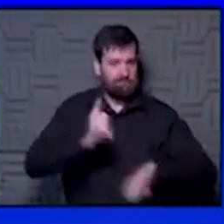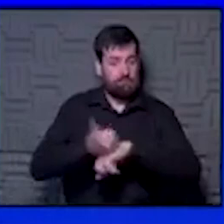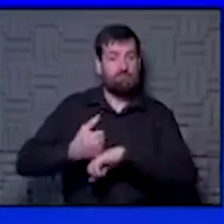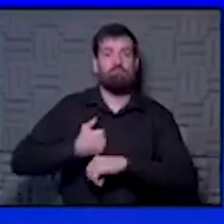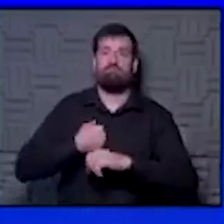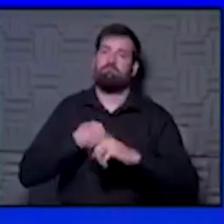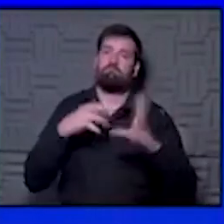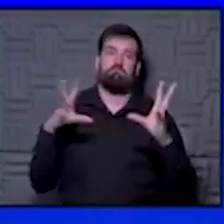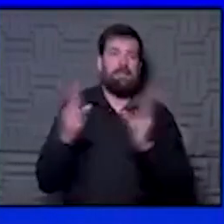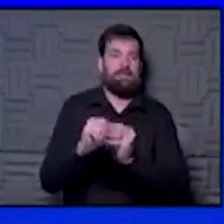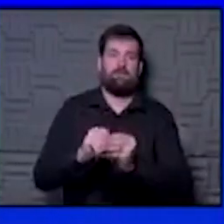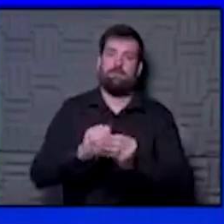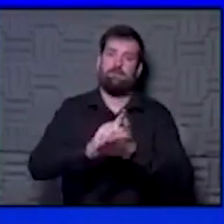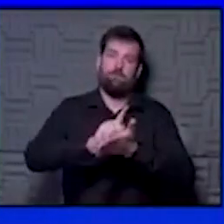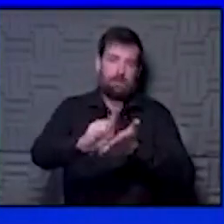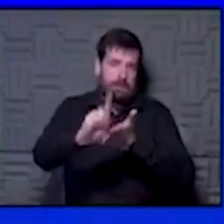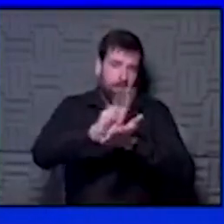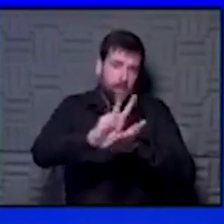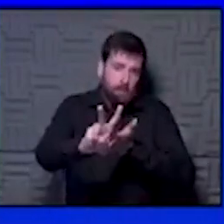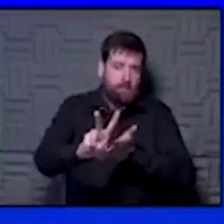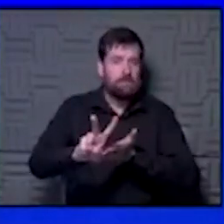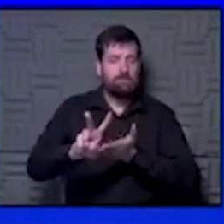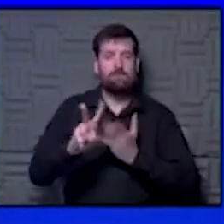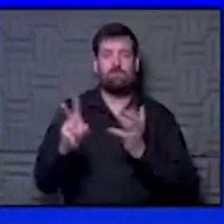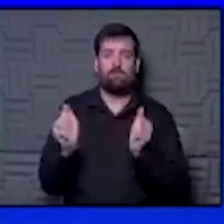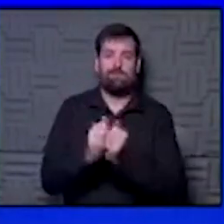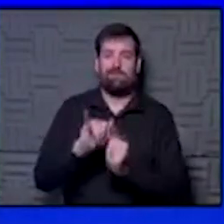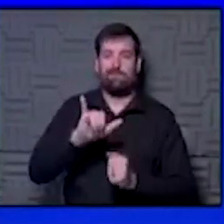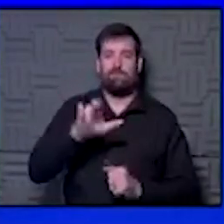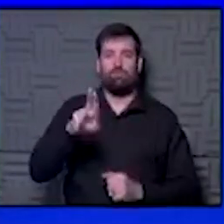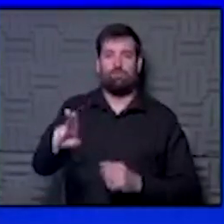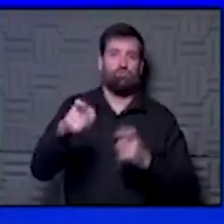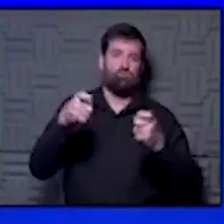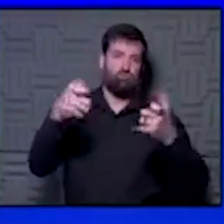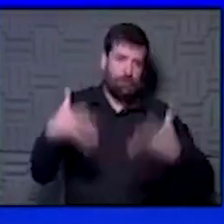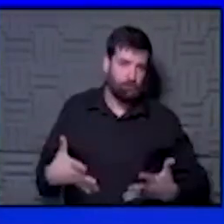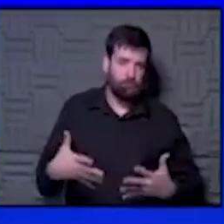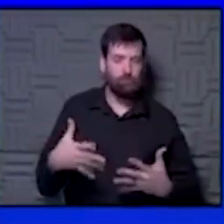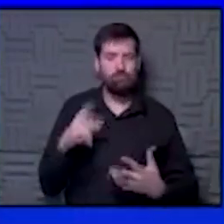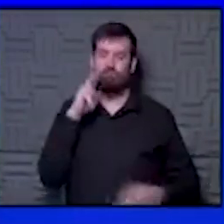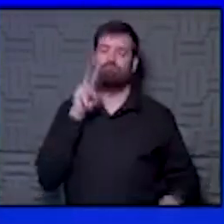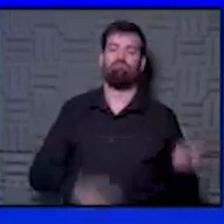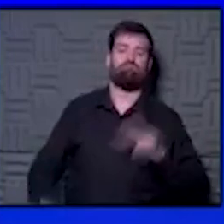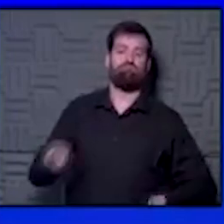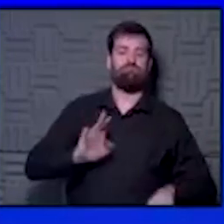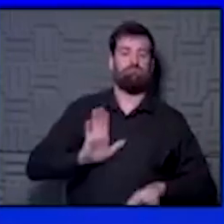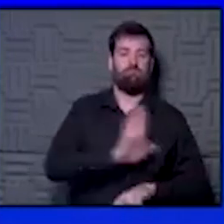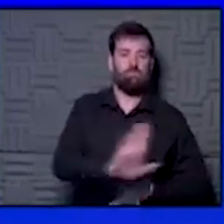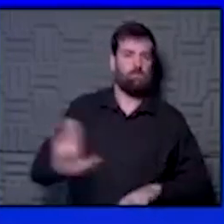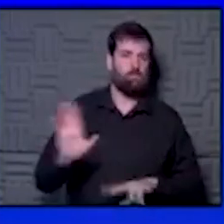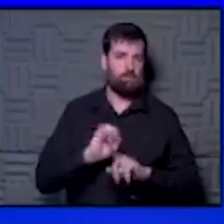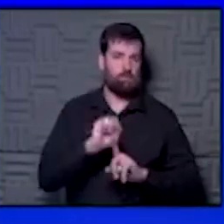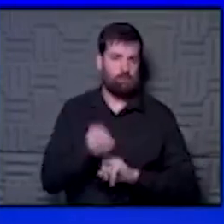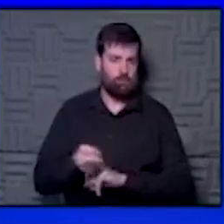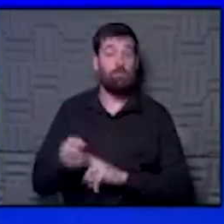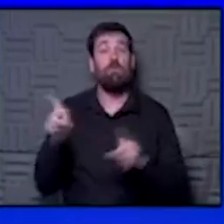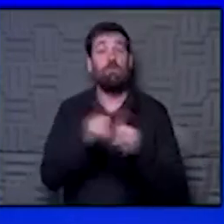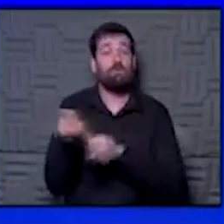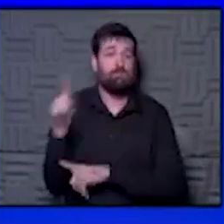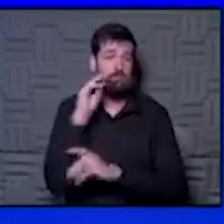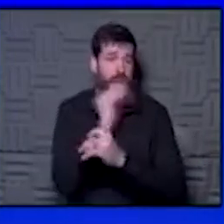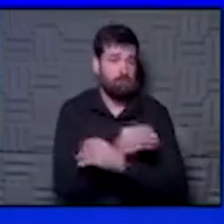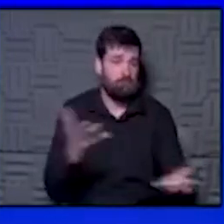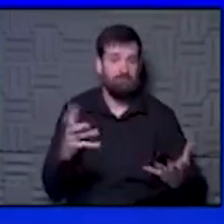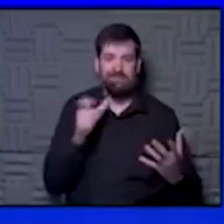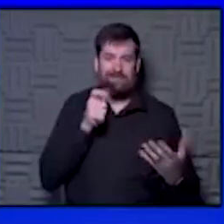every week or two with the ICU. The ICU director is just kind of assessing where everybody is at. The other thing to note that